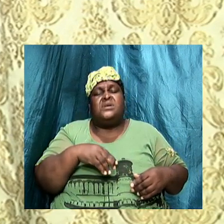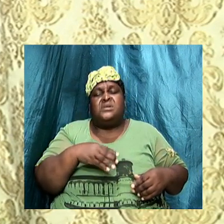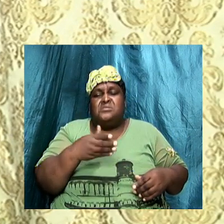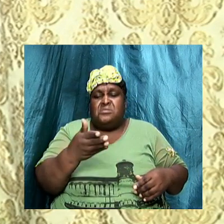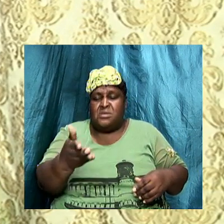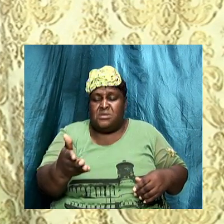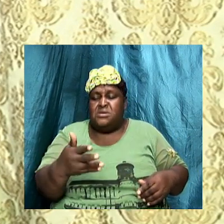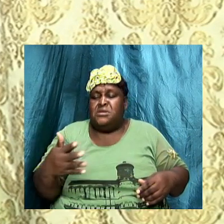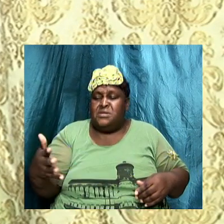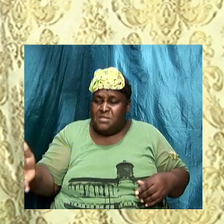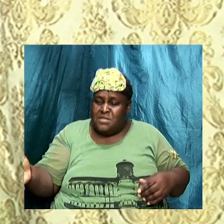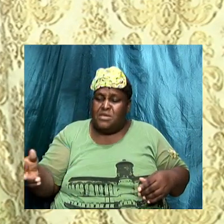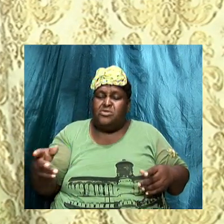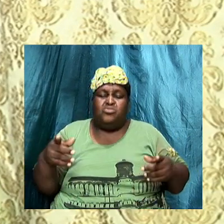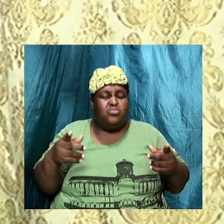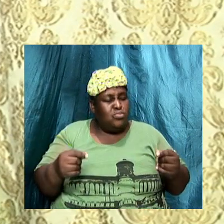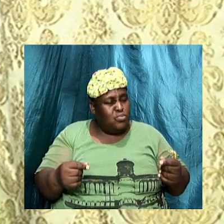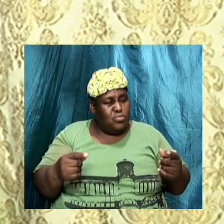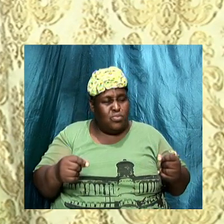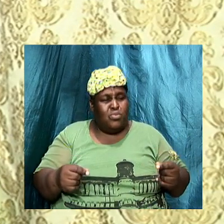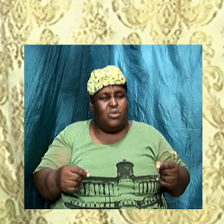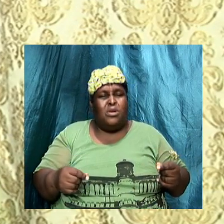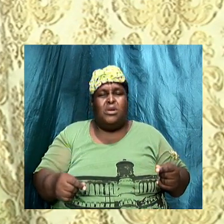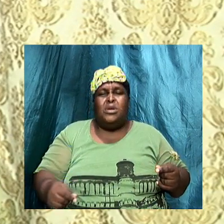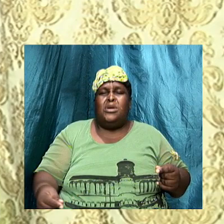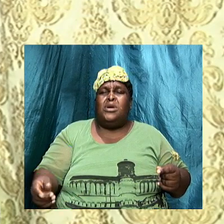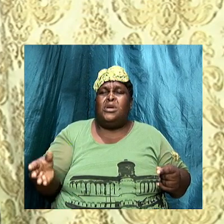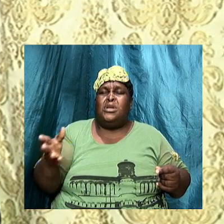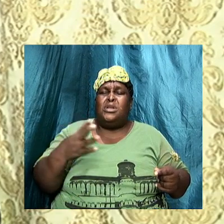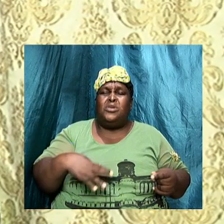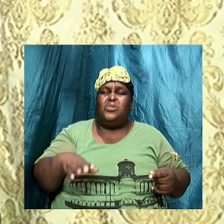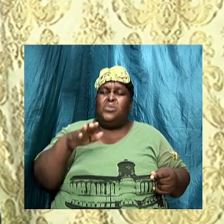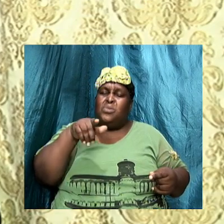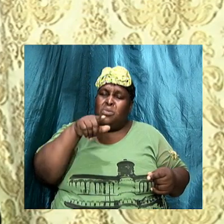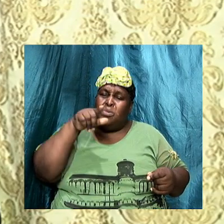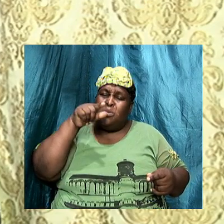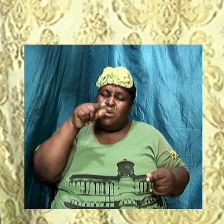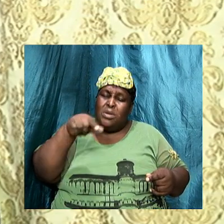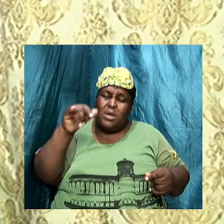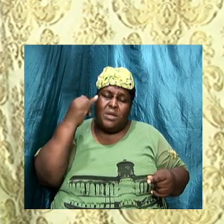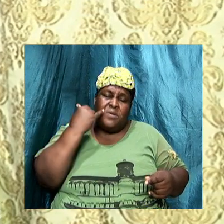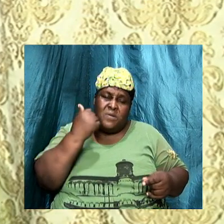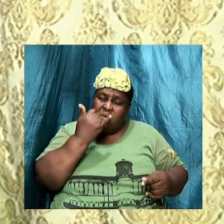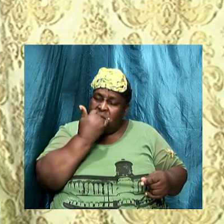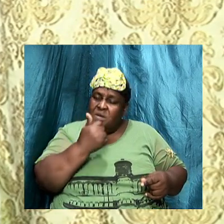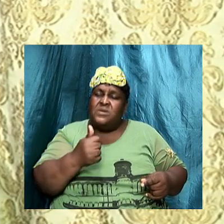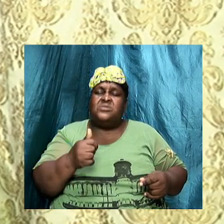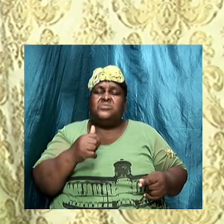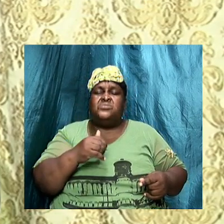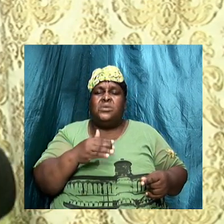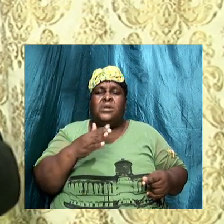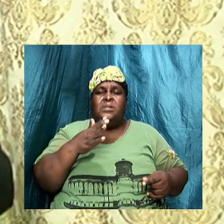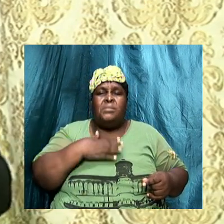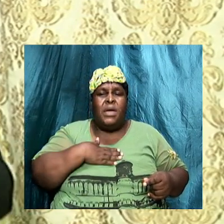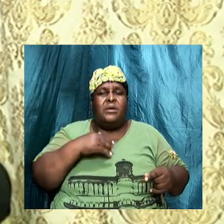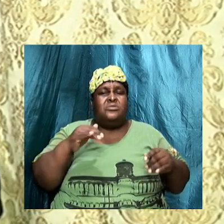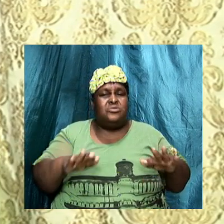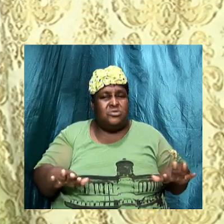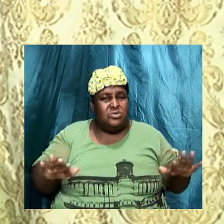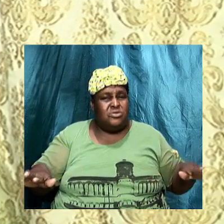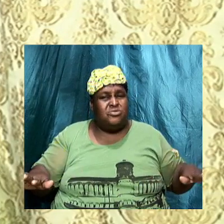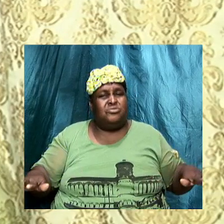consider you as my own, and I will consider you as being holy. I want us to know that God was